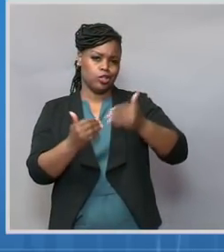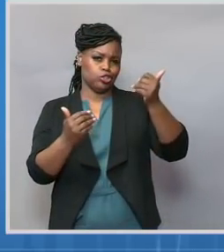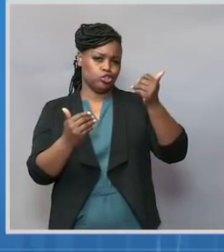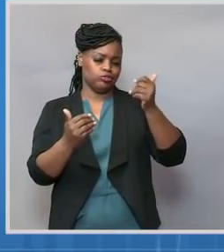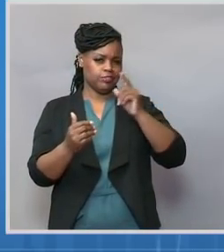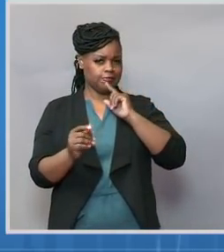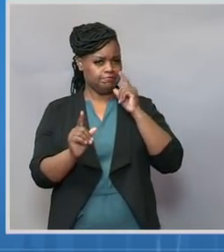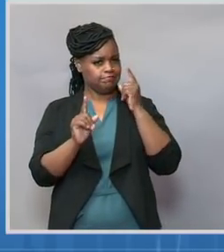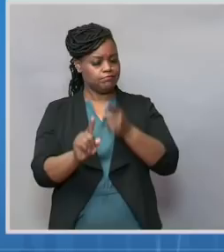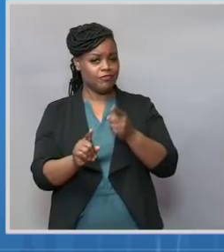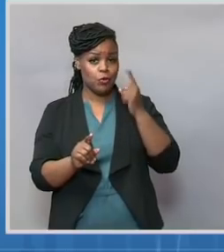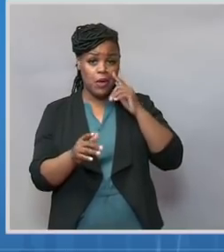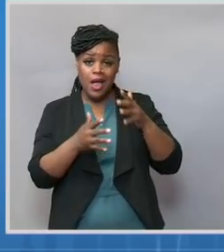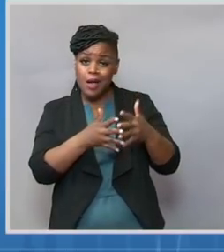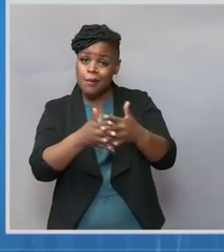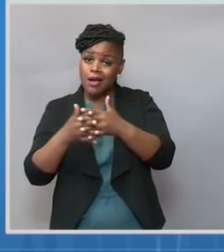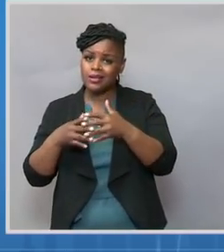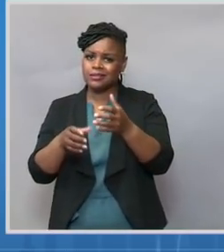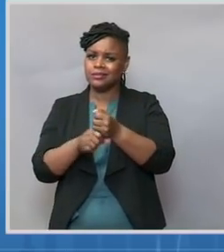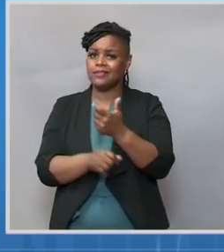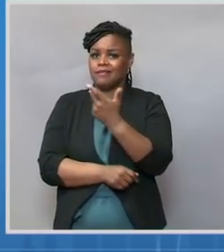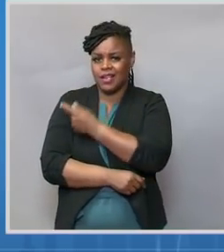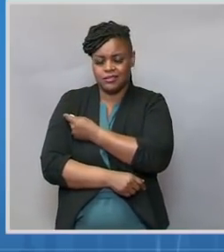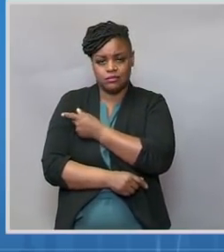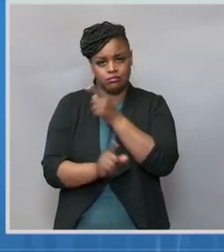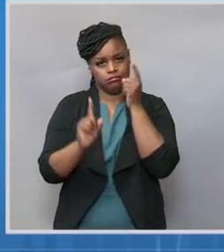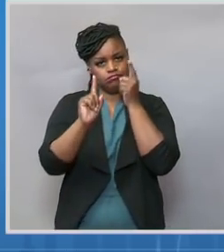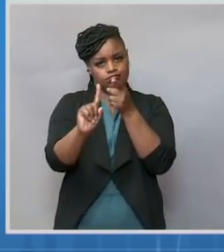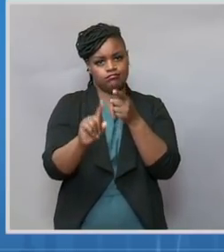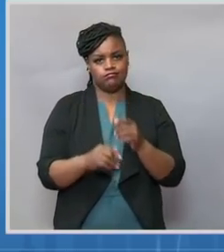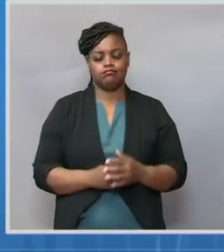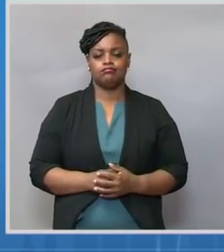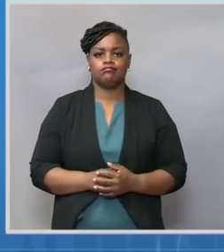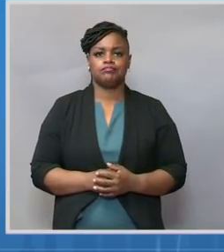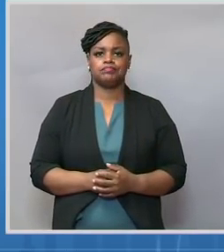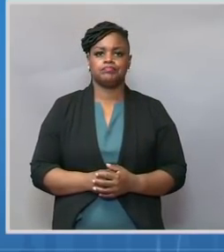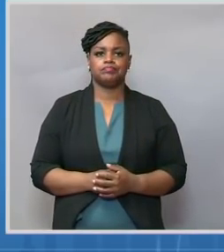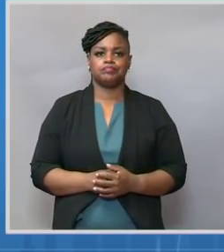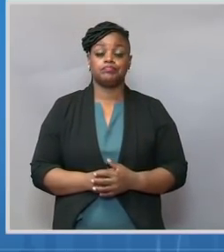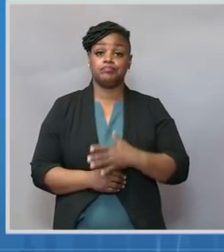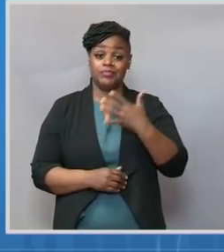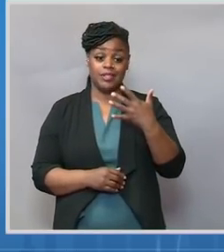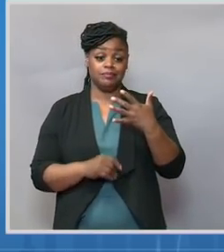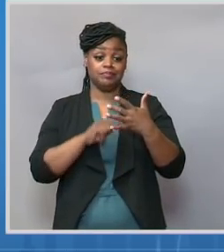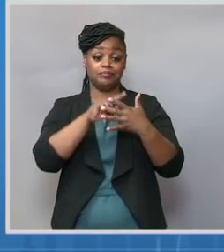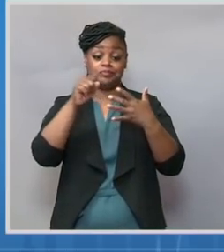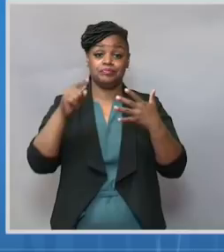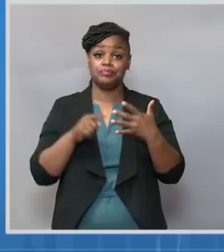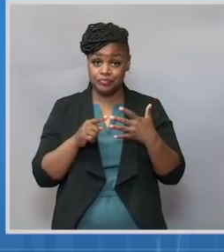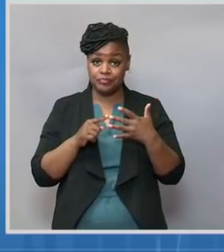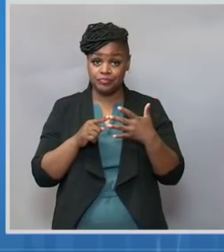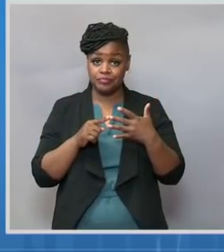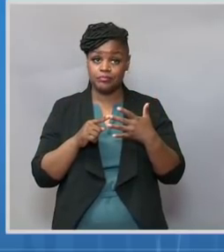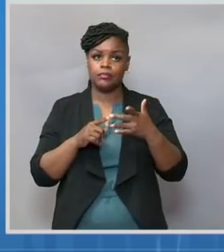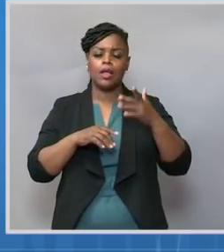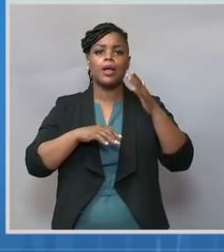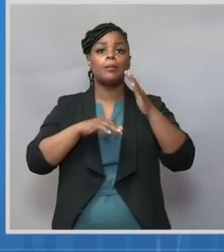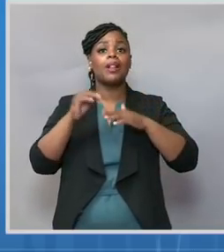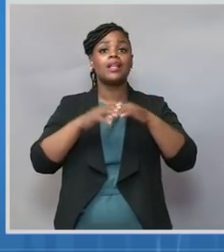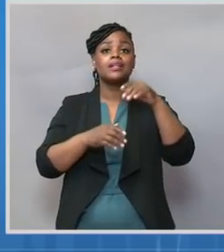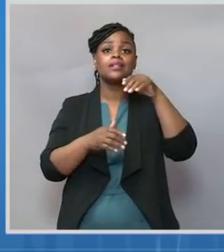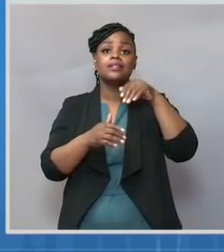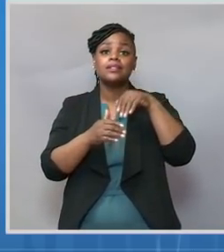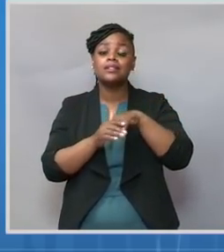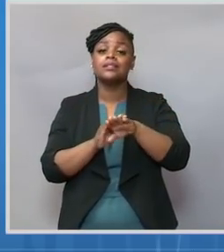to get a shot, including encouraging walkup availability at pharmacies and other vaccination sites and